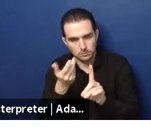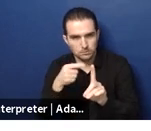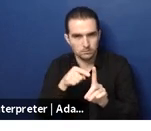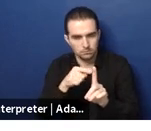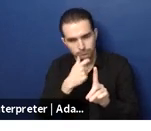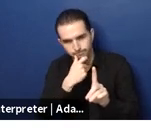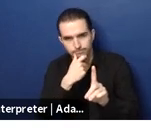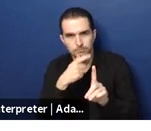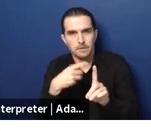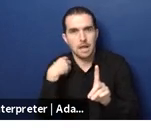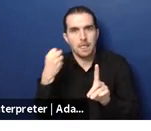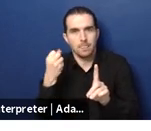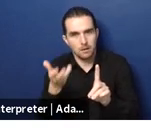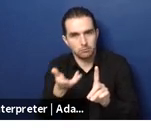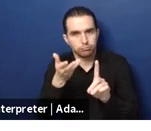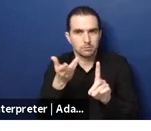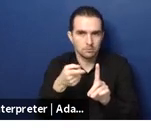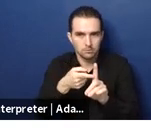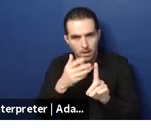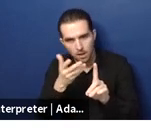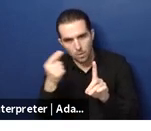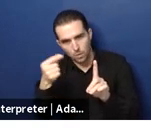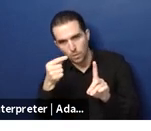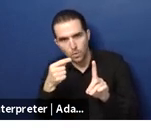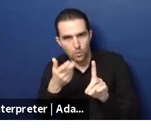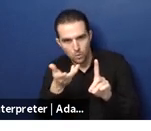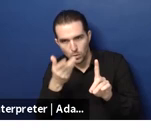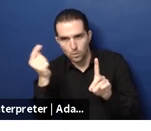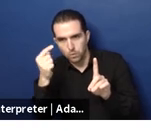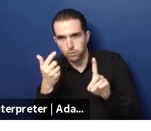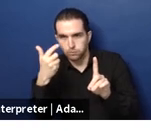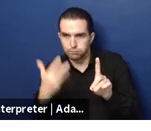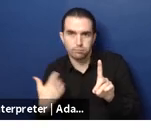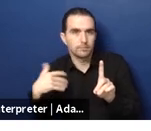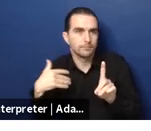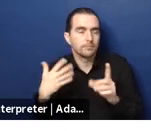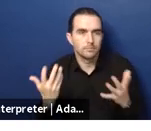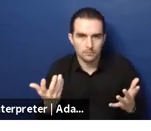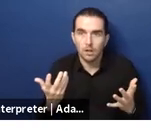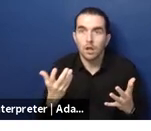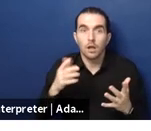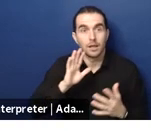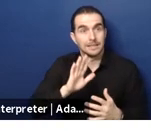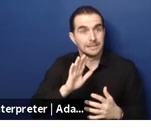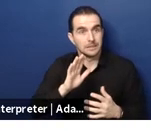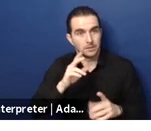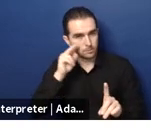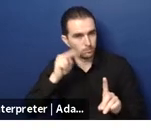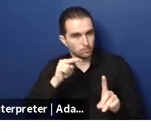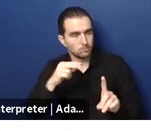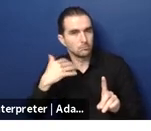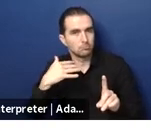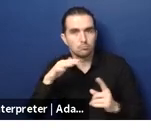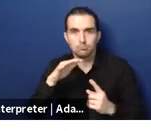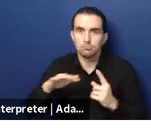15 years it's sort of there's about 4 000 of these clubs now in vietnam um in terms of what